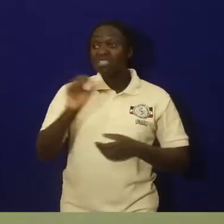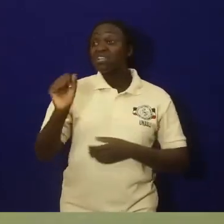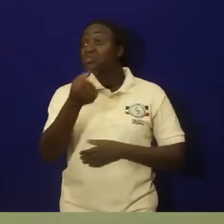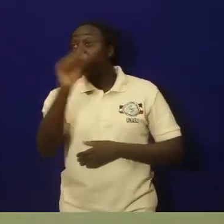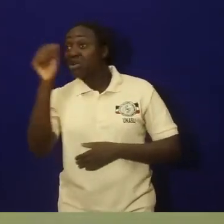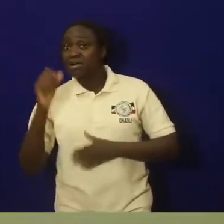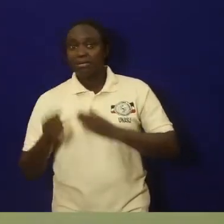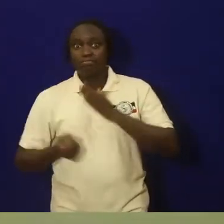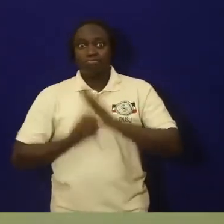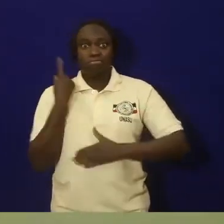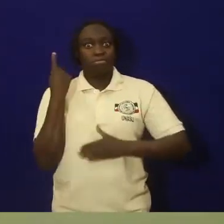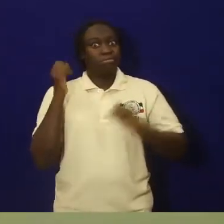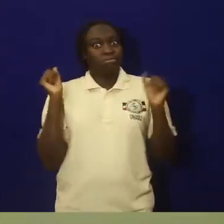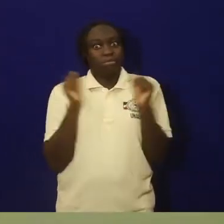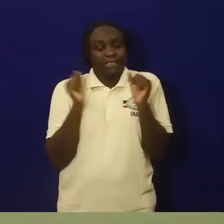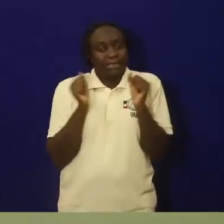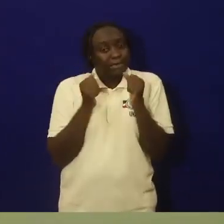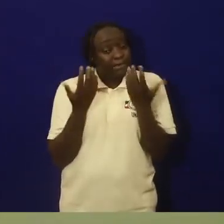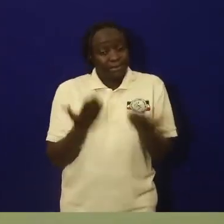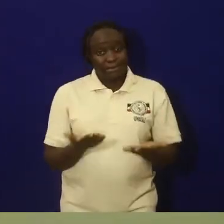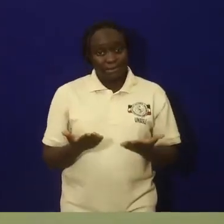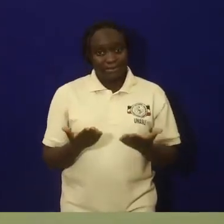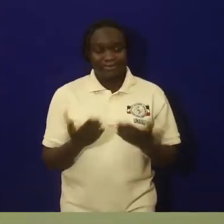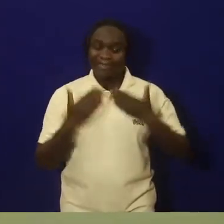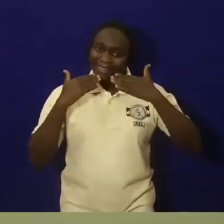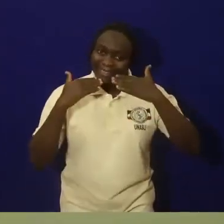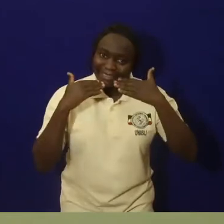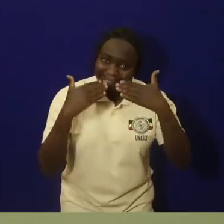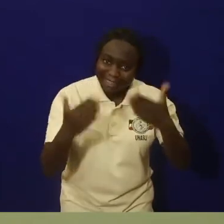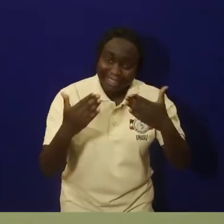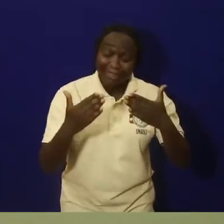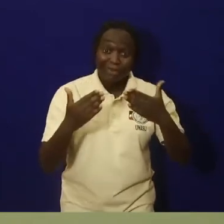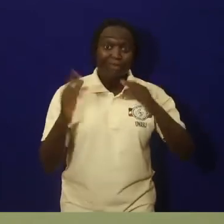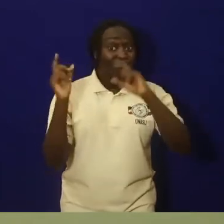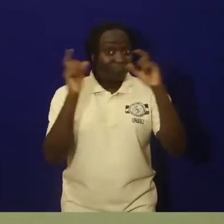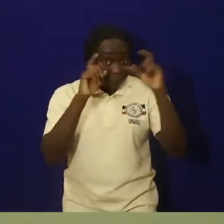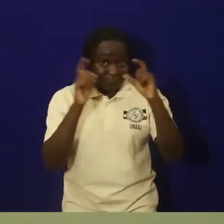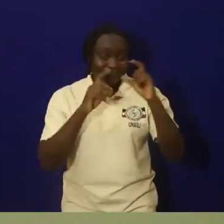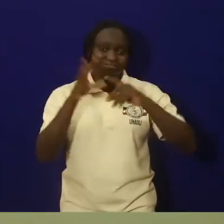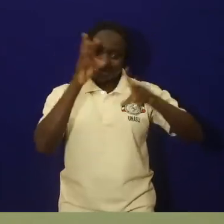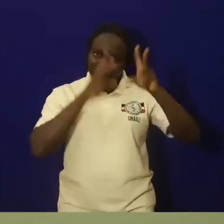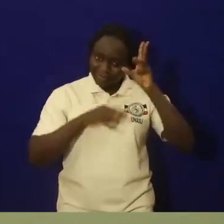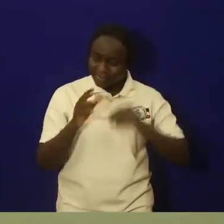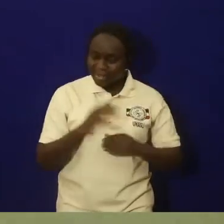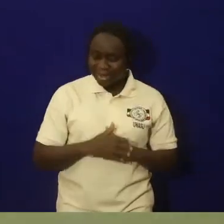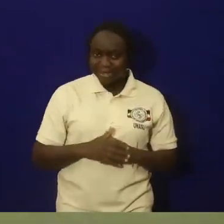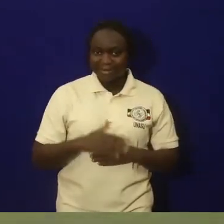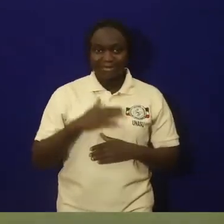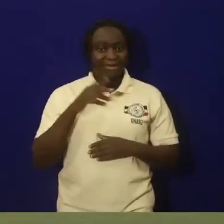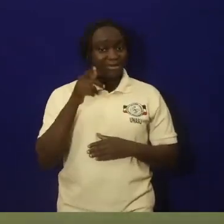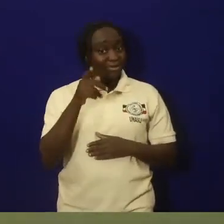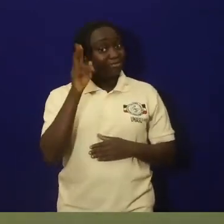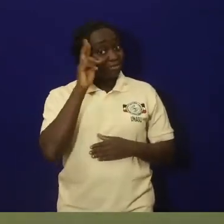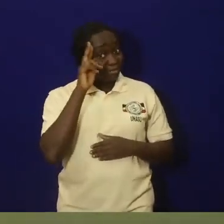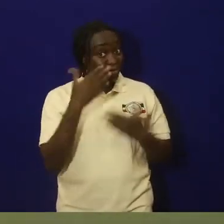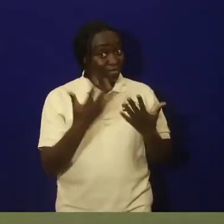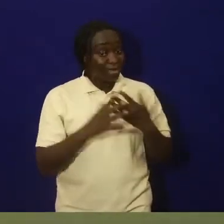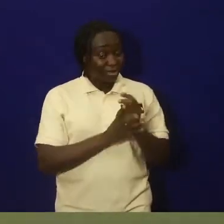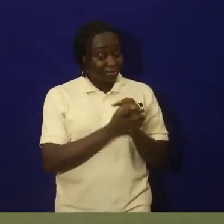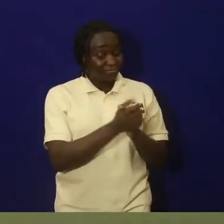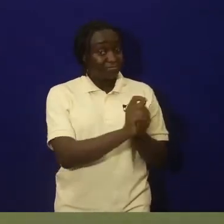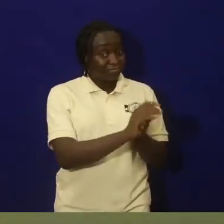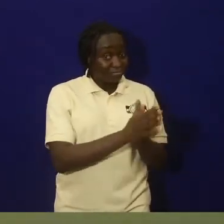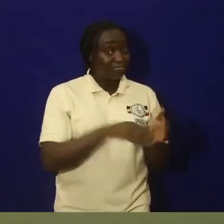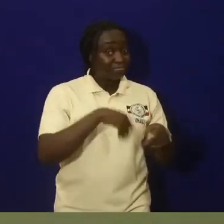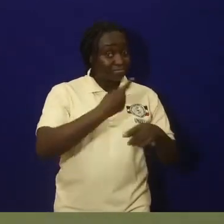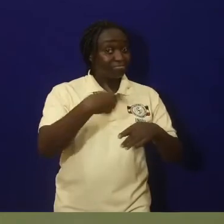the home, you can get this bad disease. I thank you very much for being attentive. And please remember to